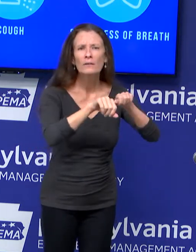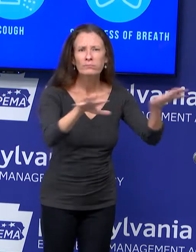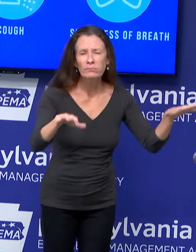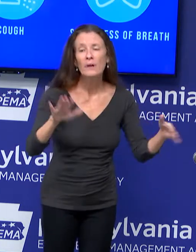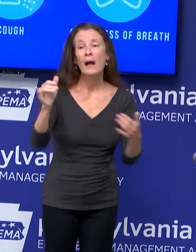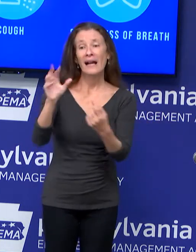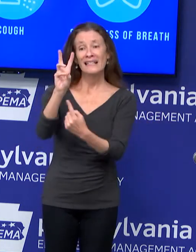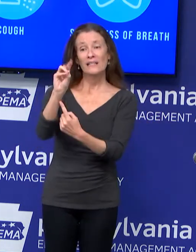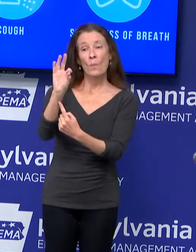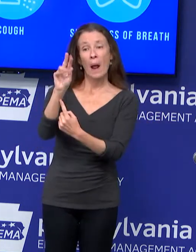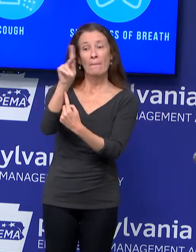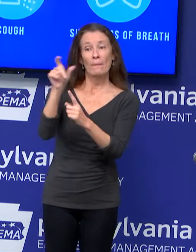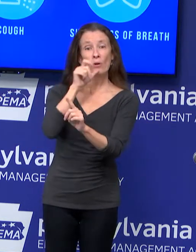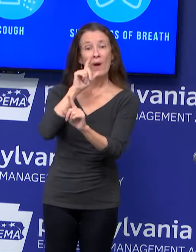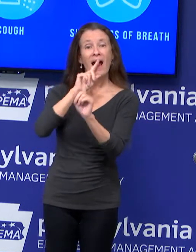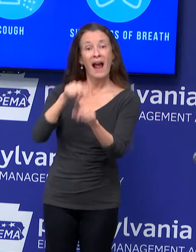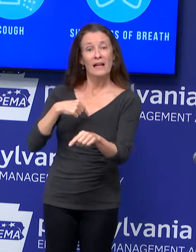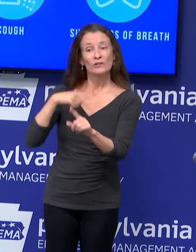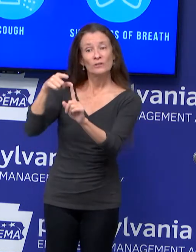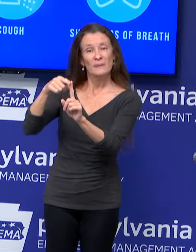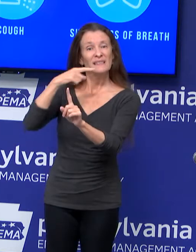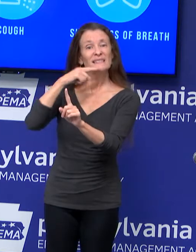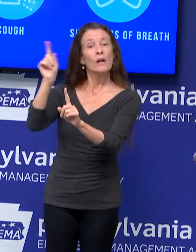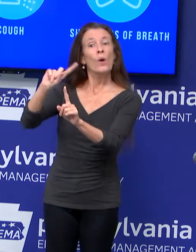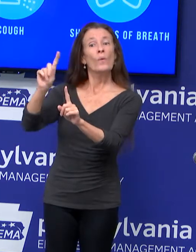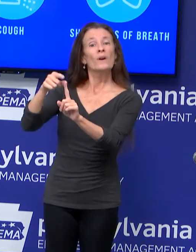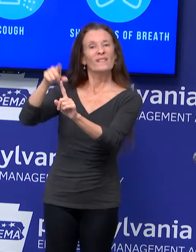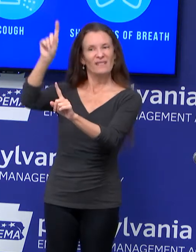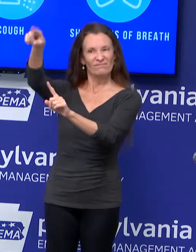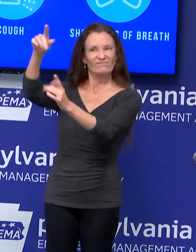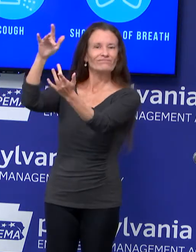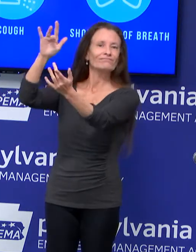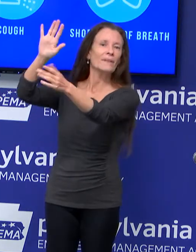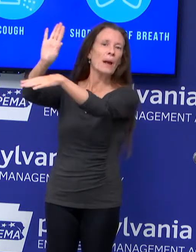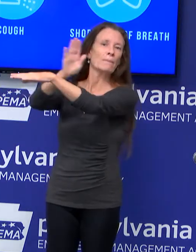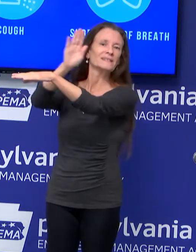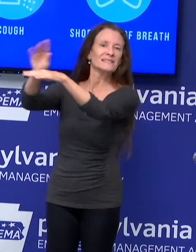half had said they had been to a restaurant in the 14 days before they got sick.